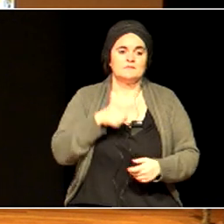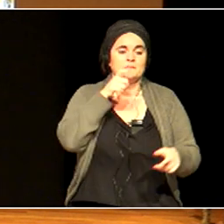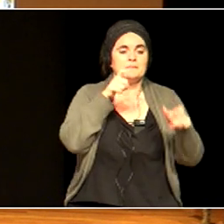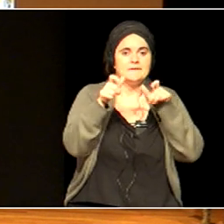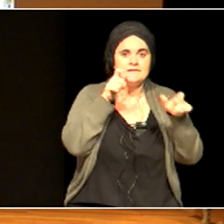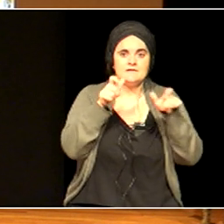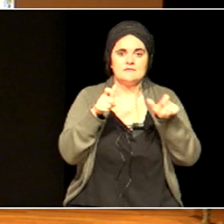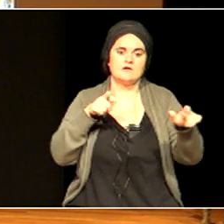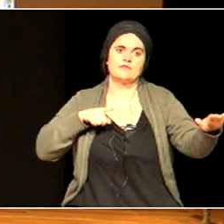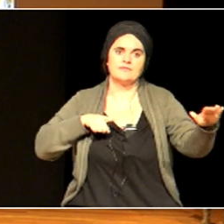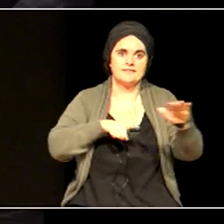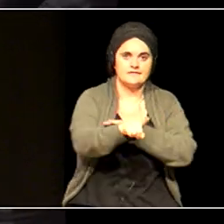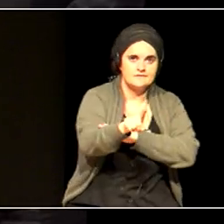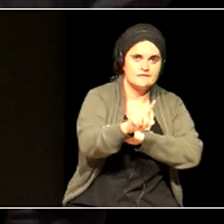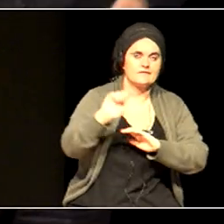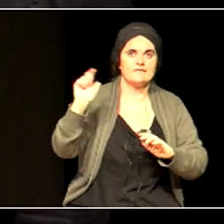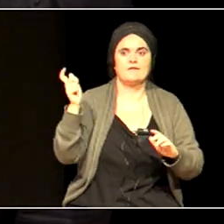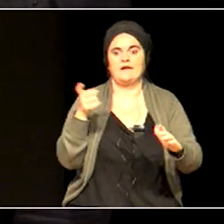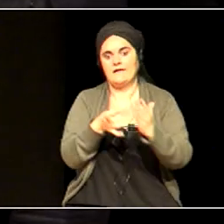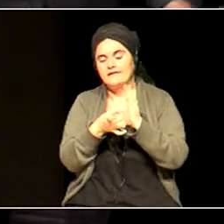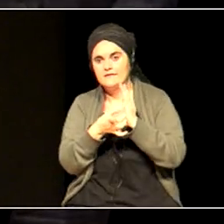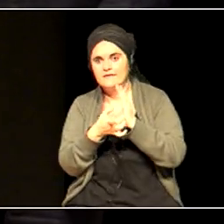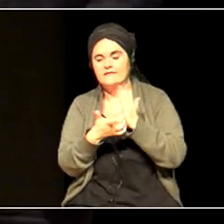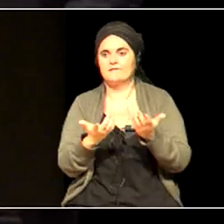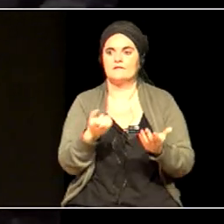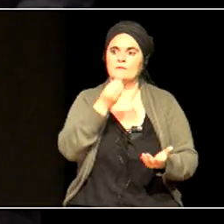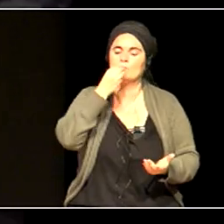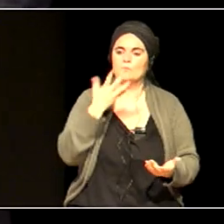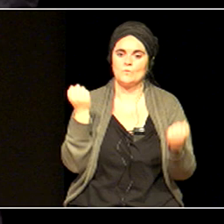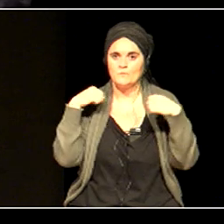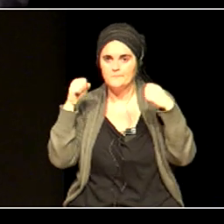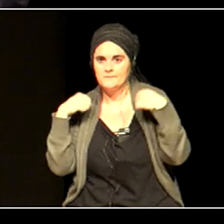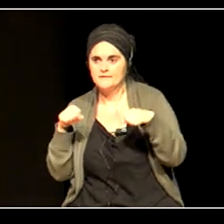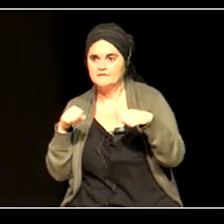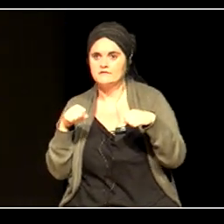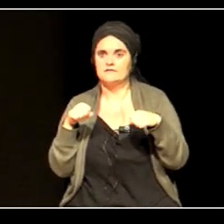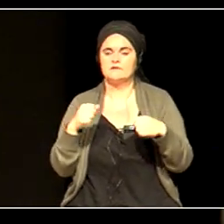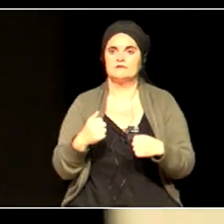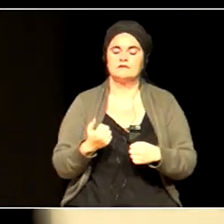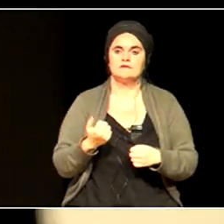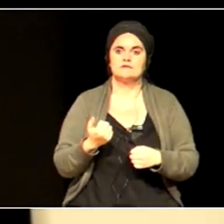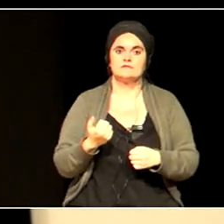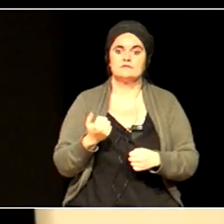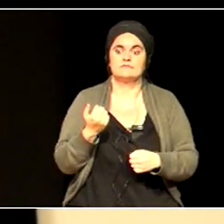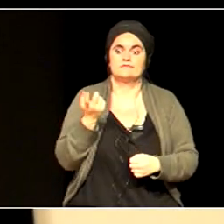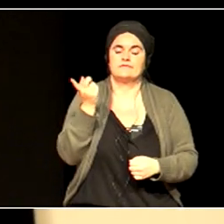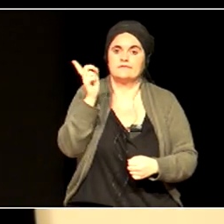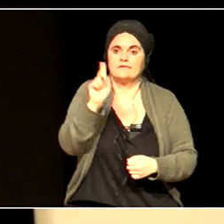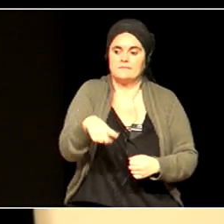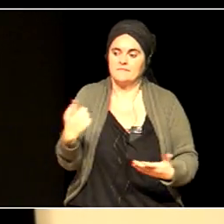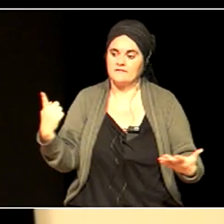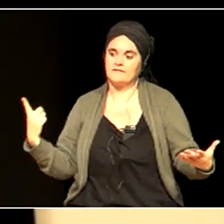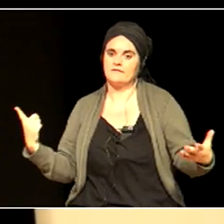quality, good practice, even inclusion, that we use